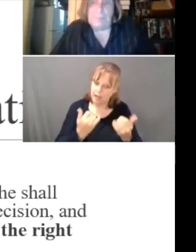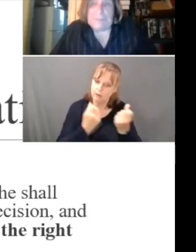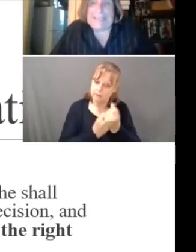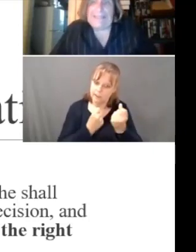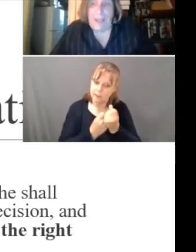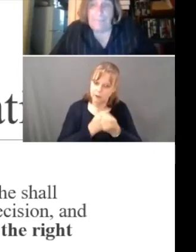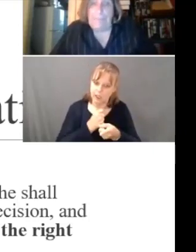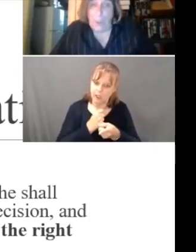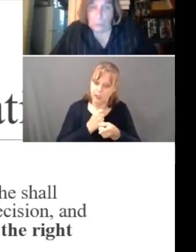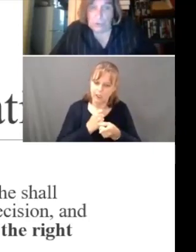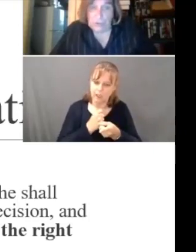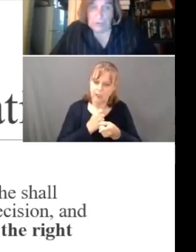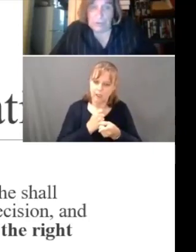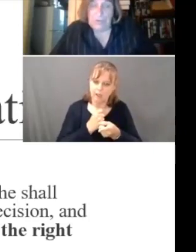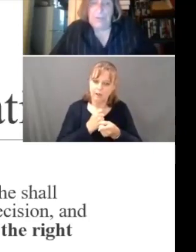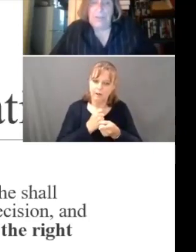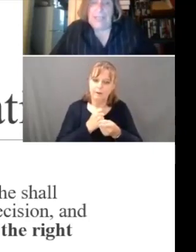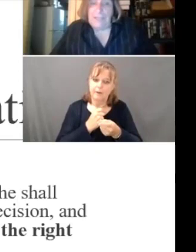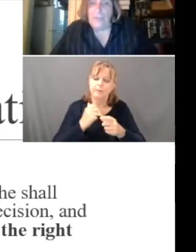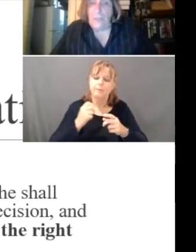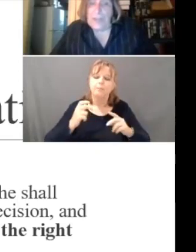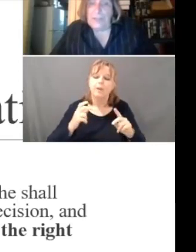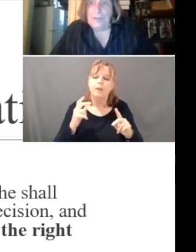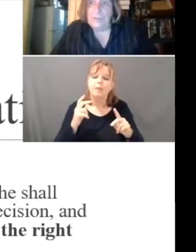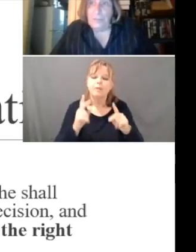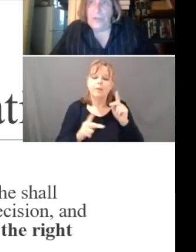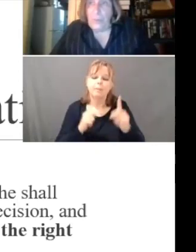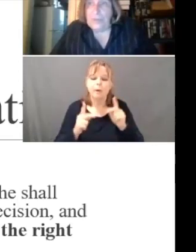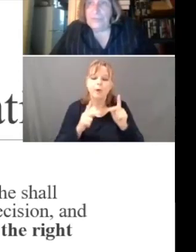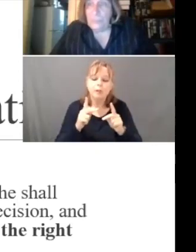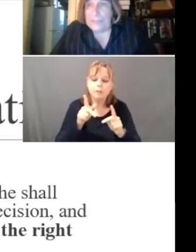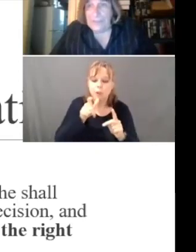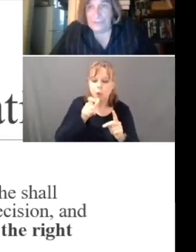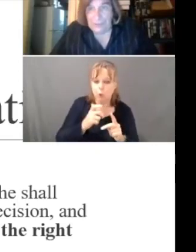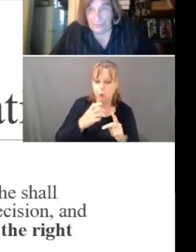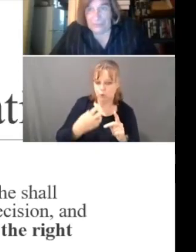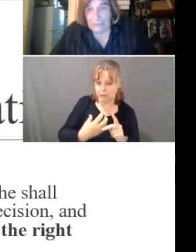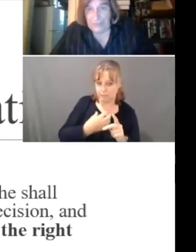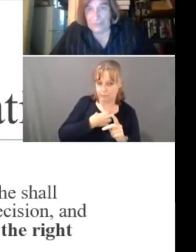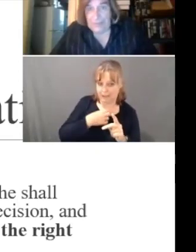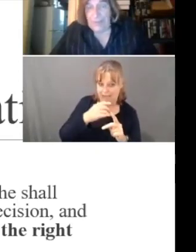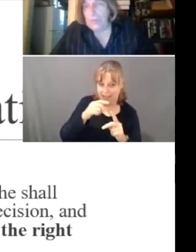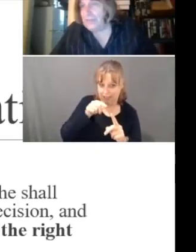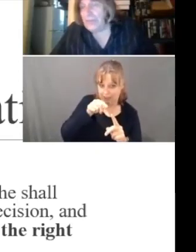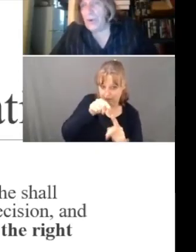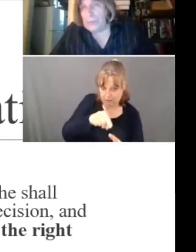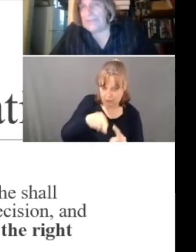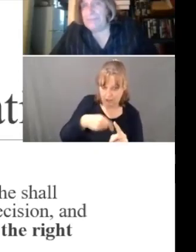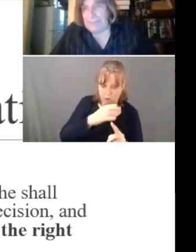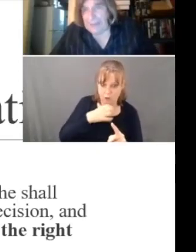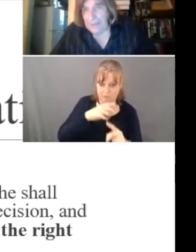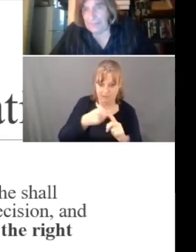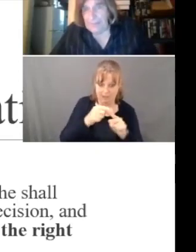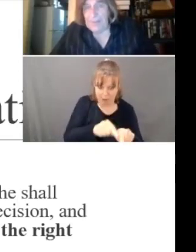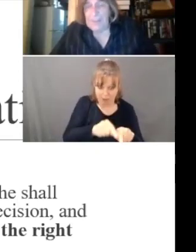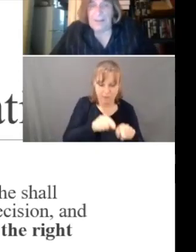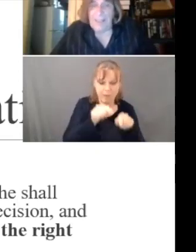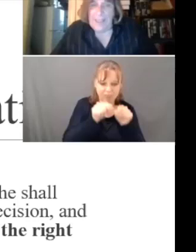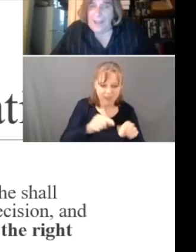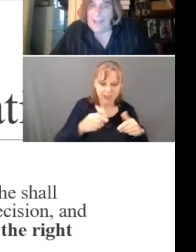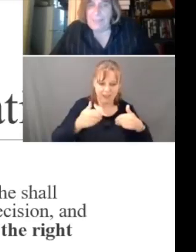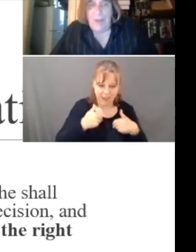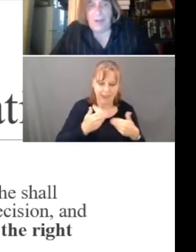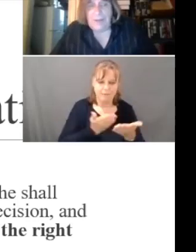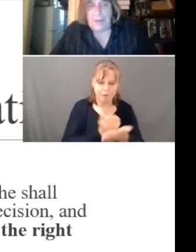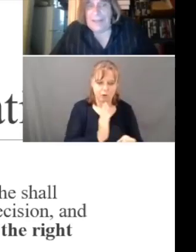party complained about has the right to request reconsideration, which is only fair. And,